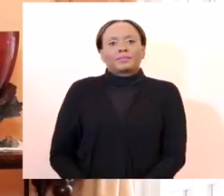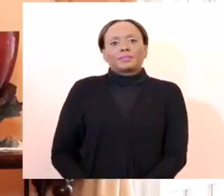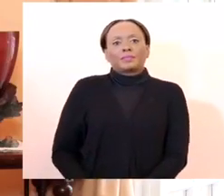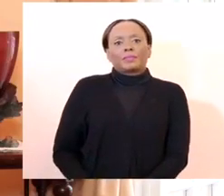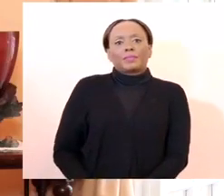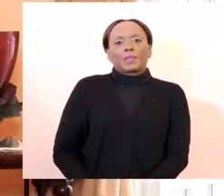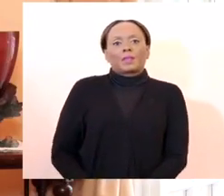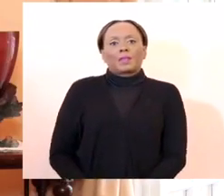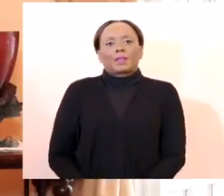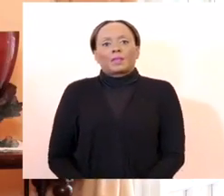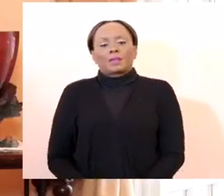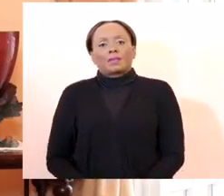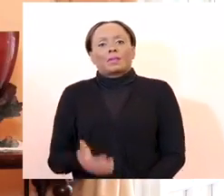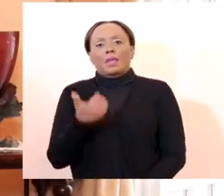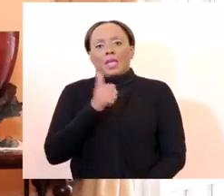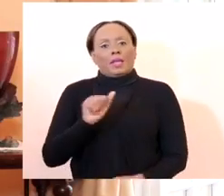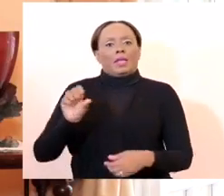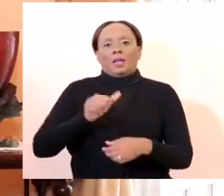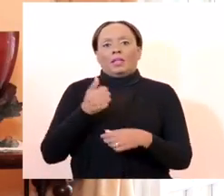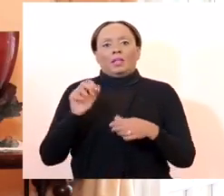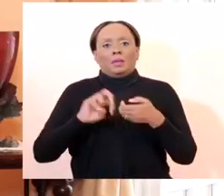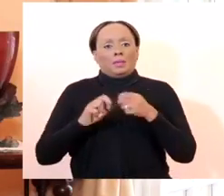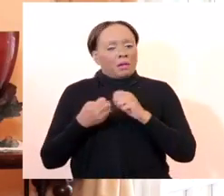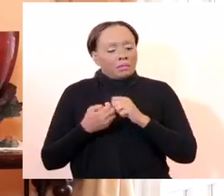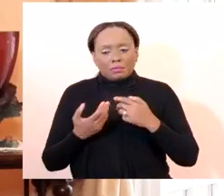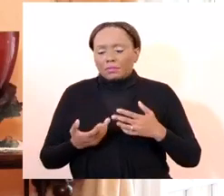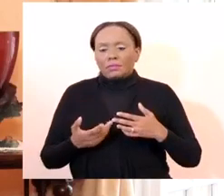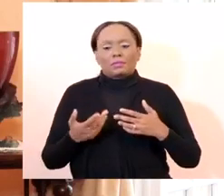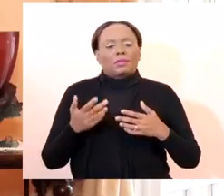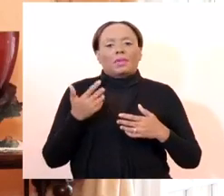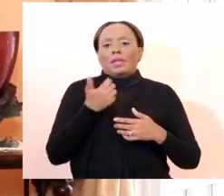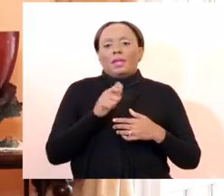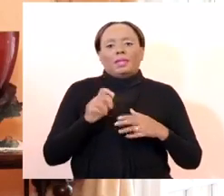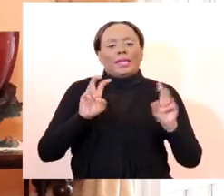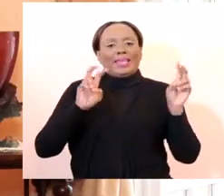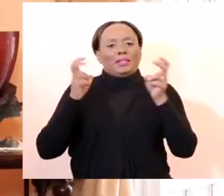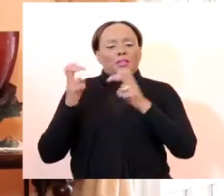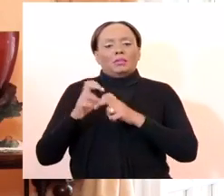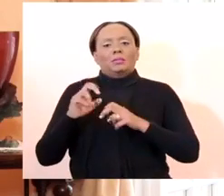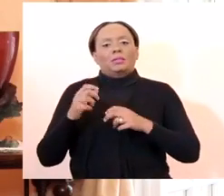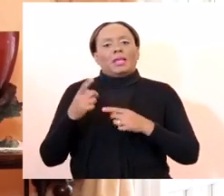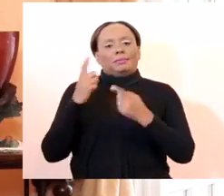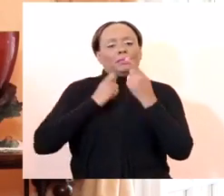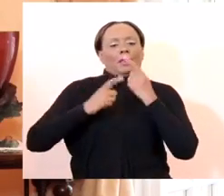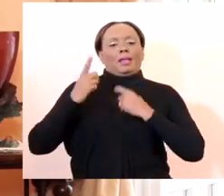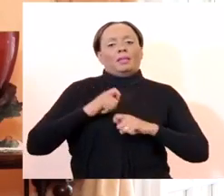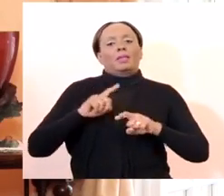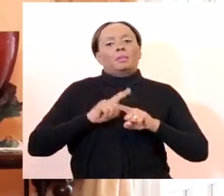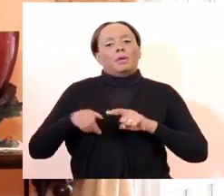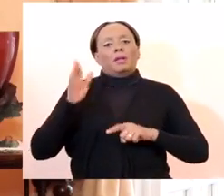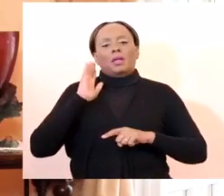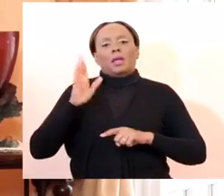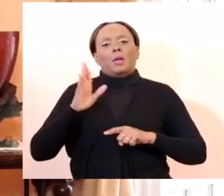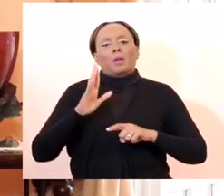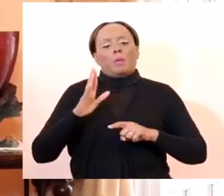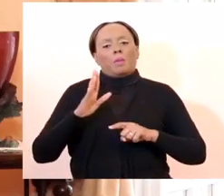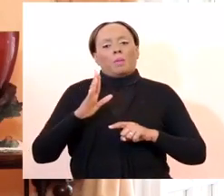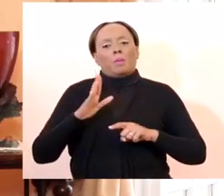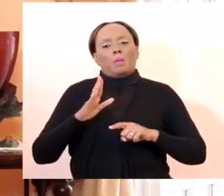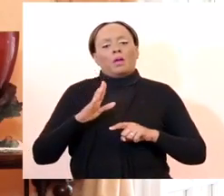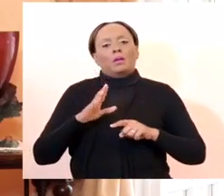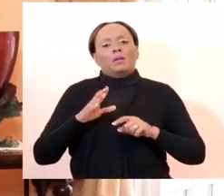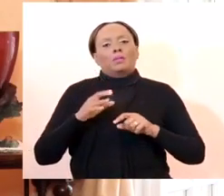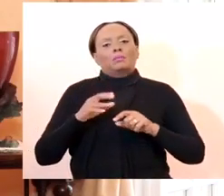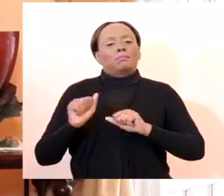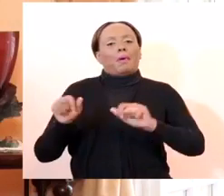to clarify any issues that may have raised. I'm not afraid to cover everything, but as I said, the directive will be published so that you'll be able to